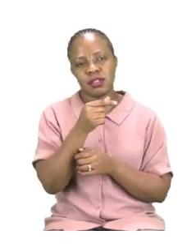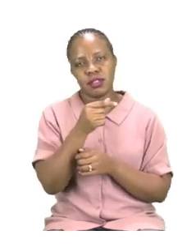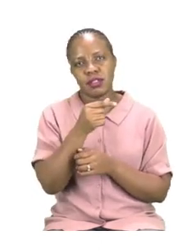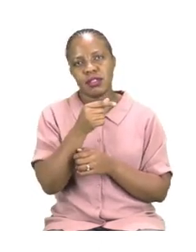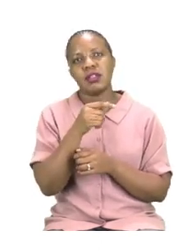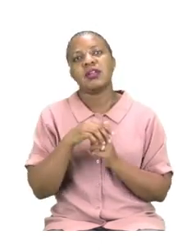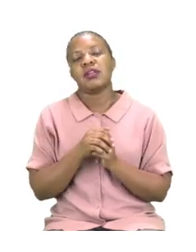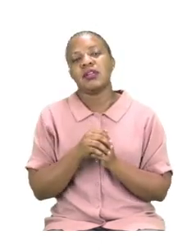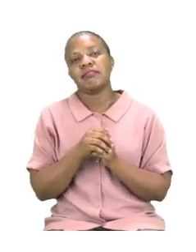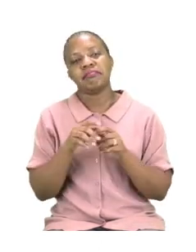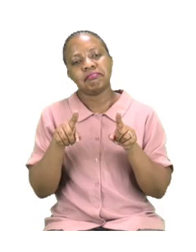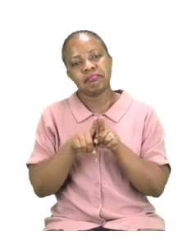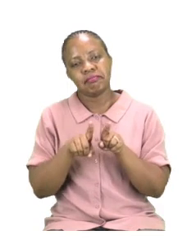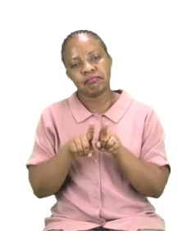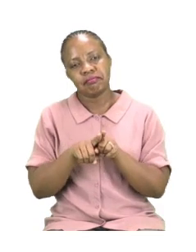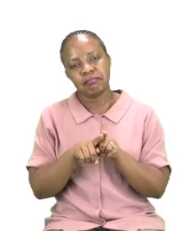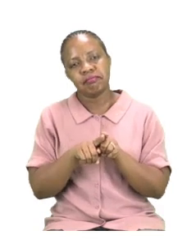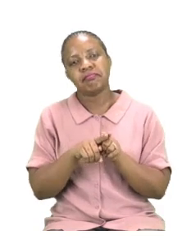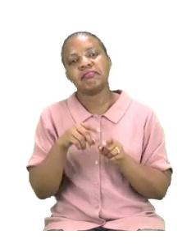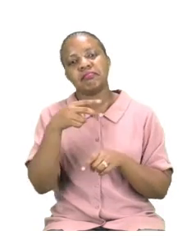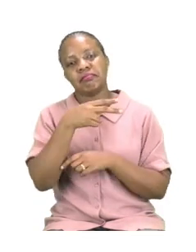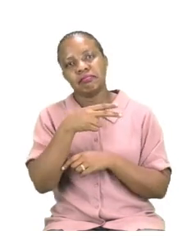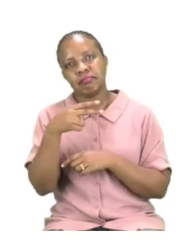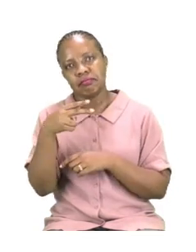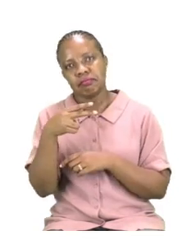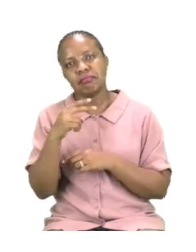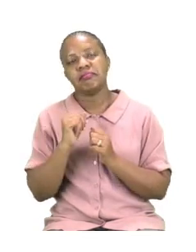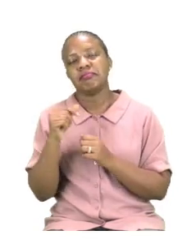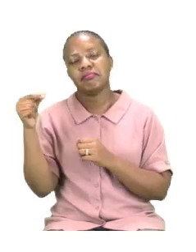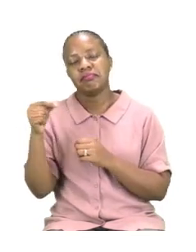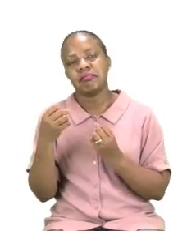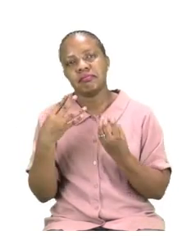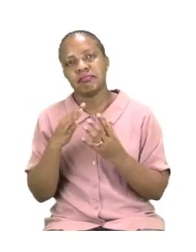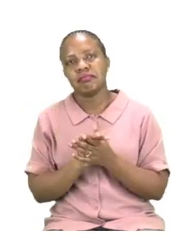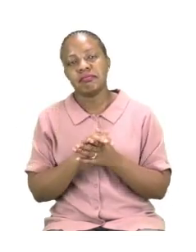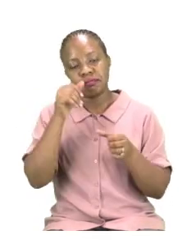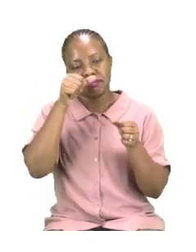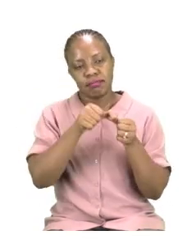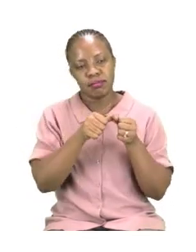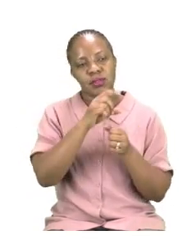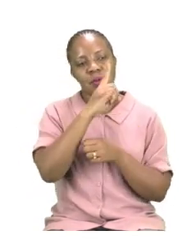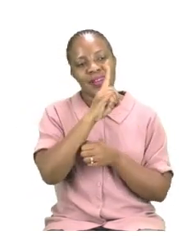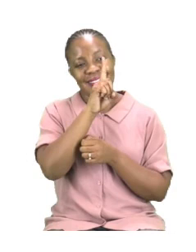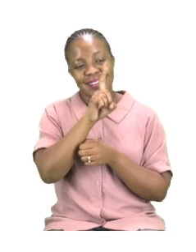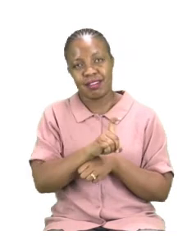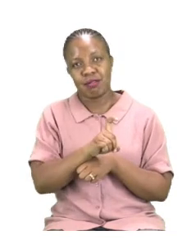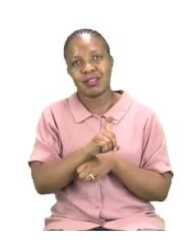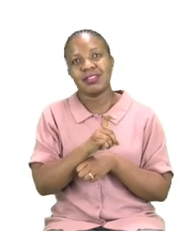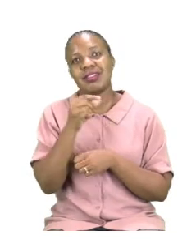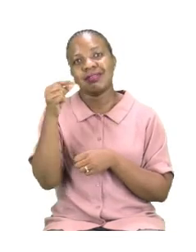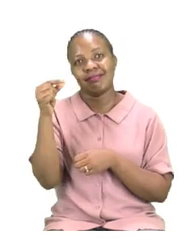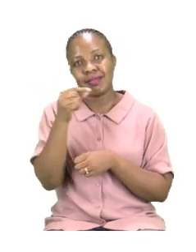one kilogram is equal to a thousand grams. Then you are going to fill in the